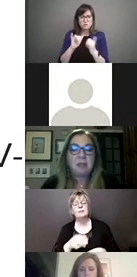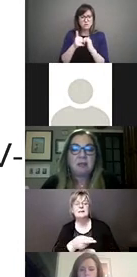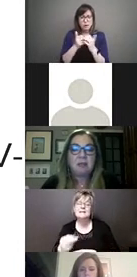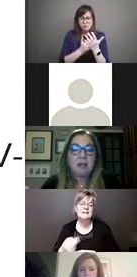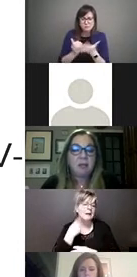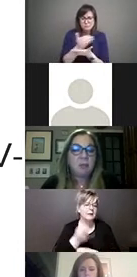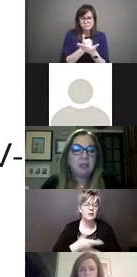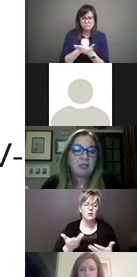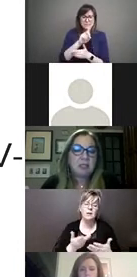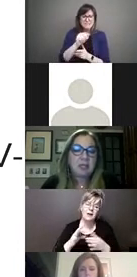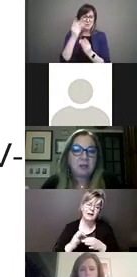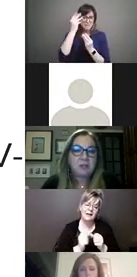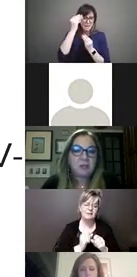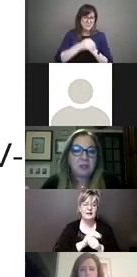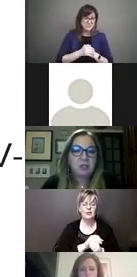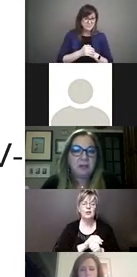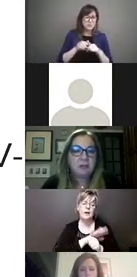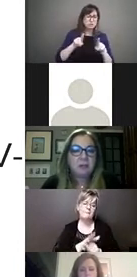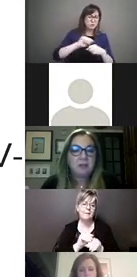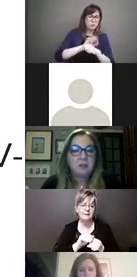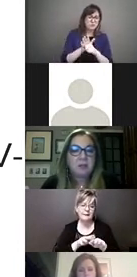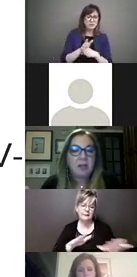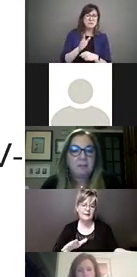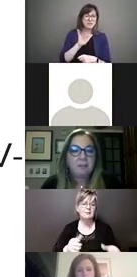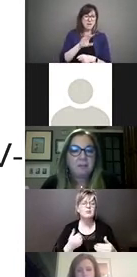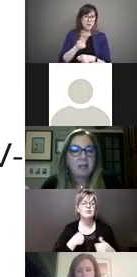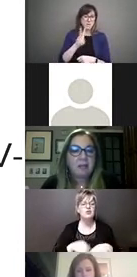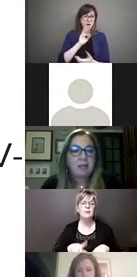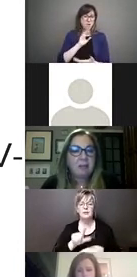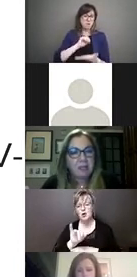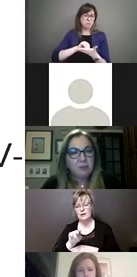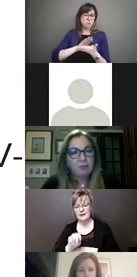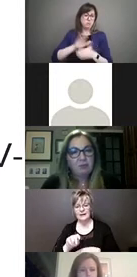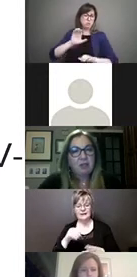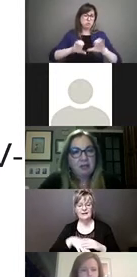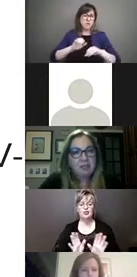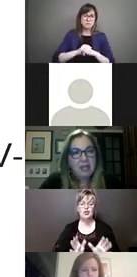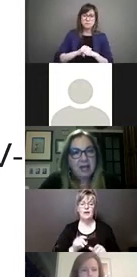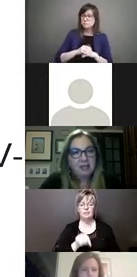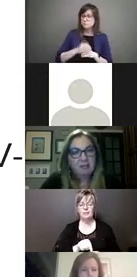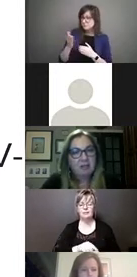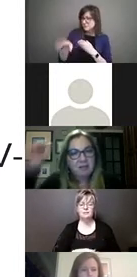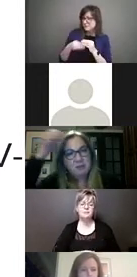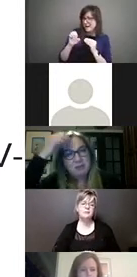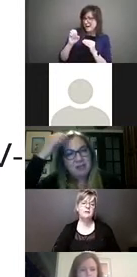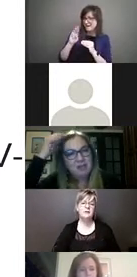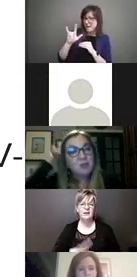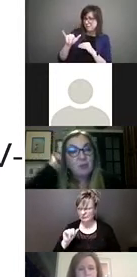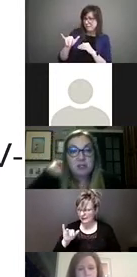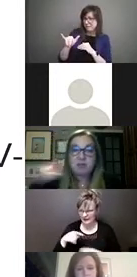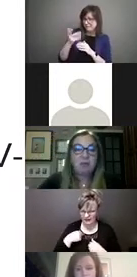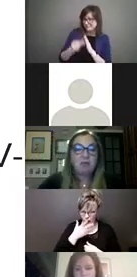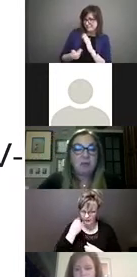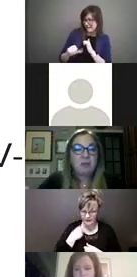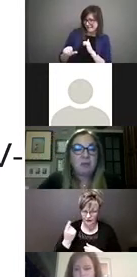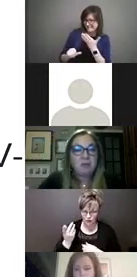pandemic. I can put the link to that also in the chat. So, Emily, don't know if you've got anything to add that I've left out. But thank you so